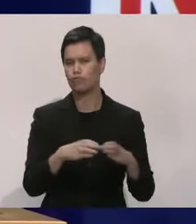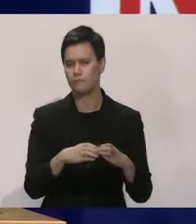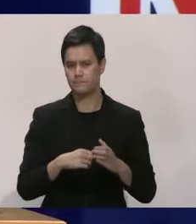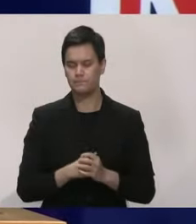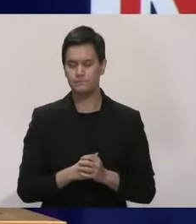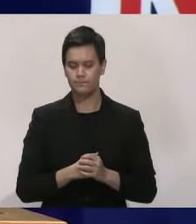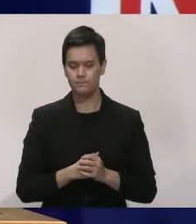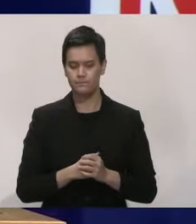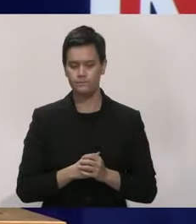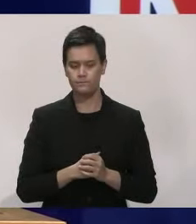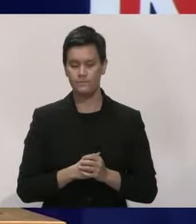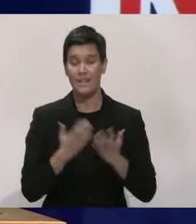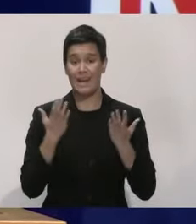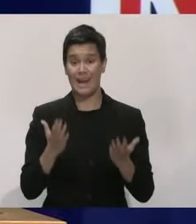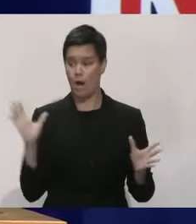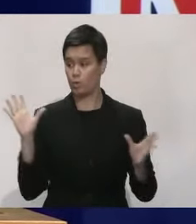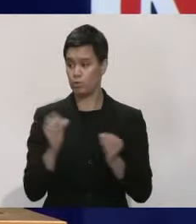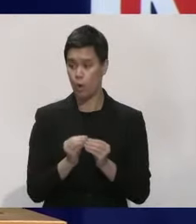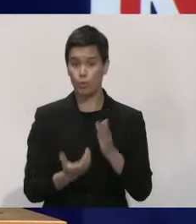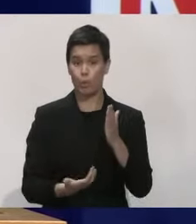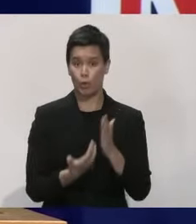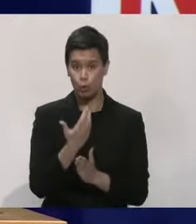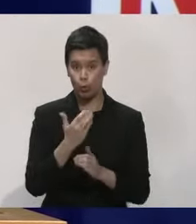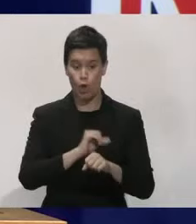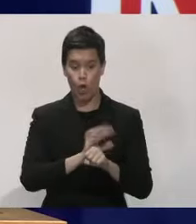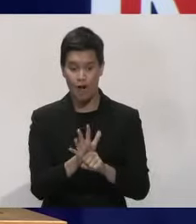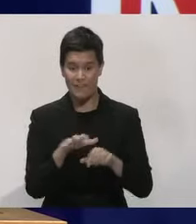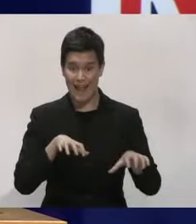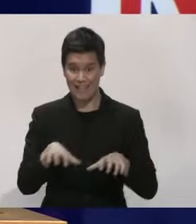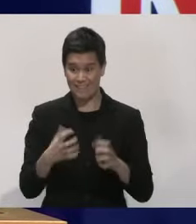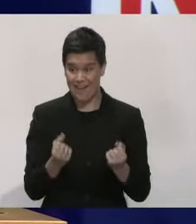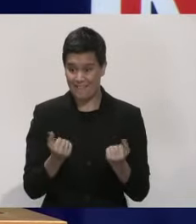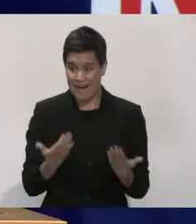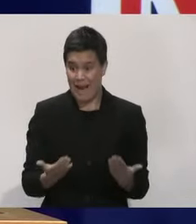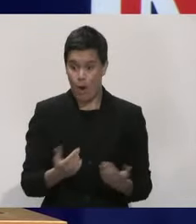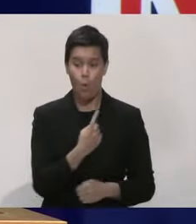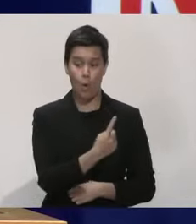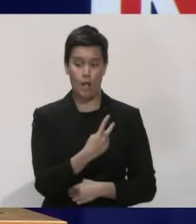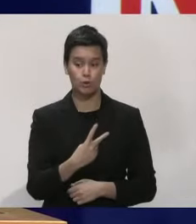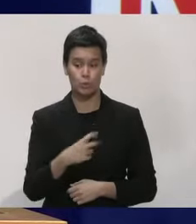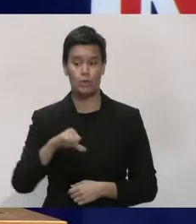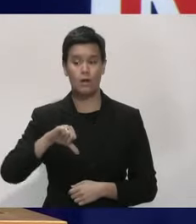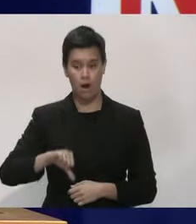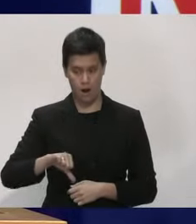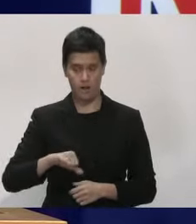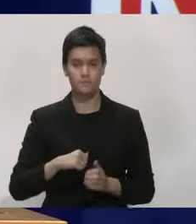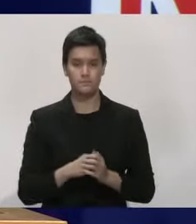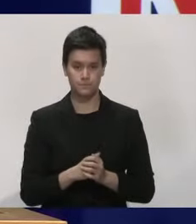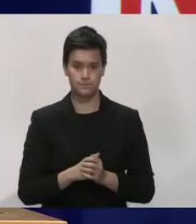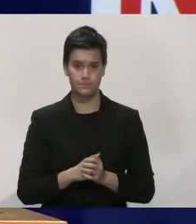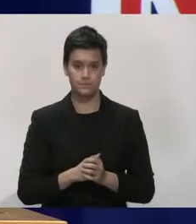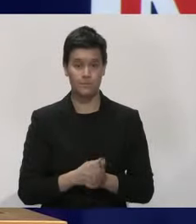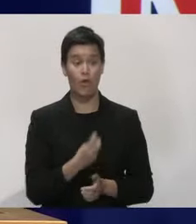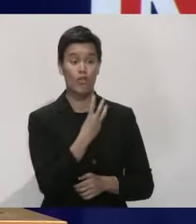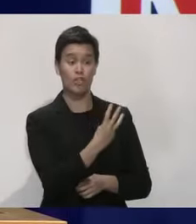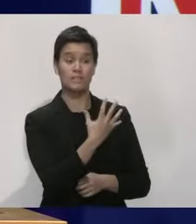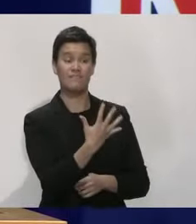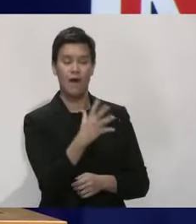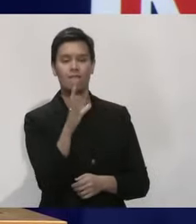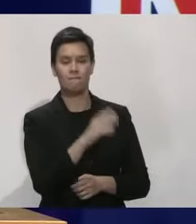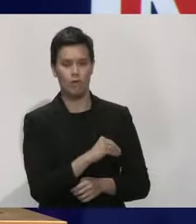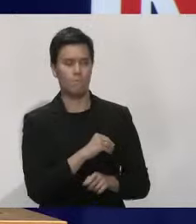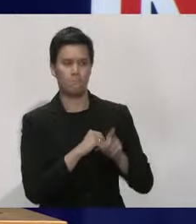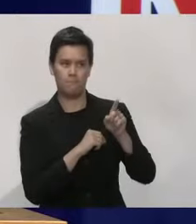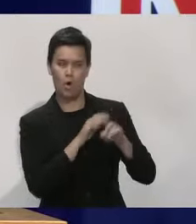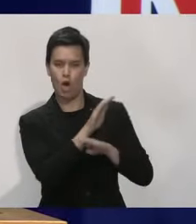five new cases, our total number of active cases is 129 and of these 35 are imported cases that were identified